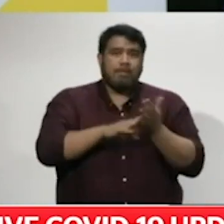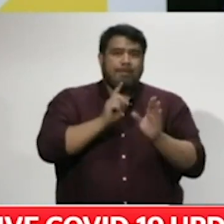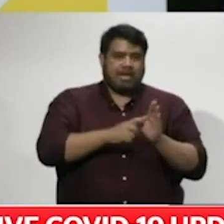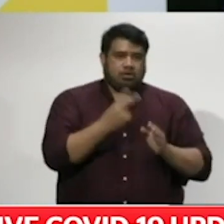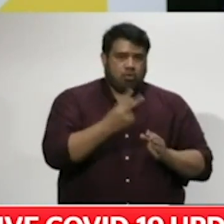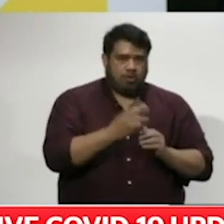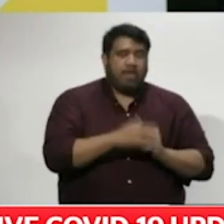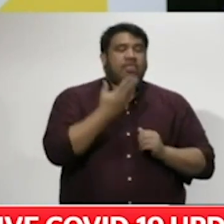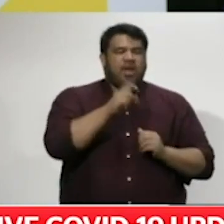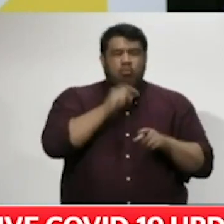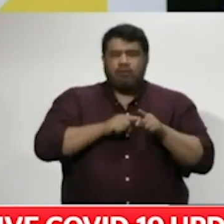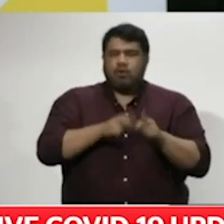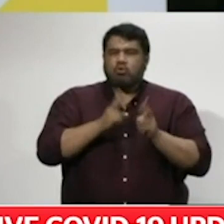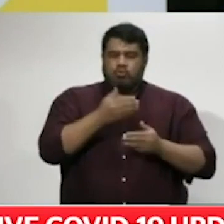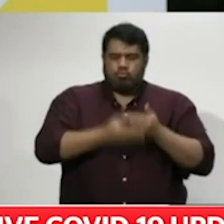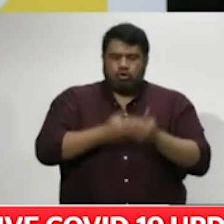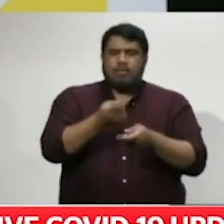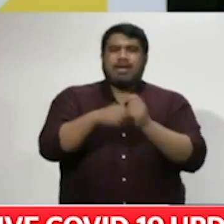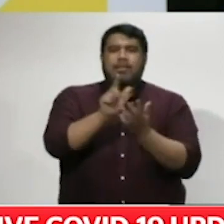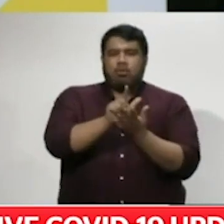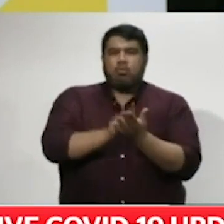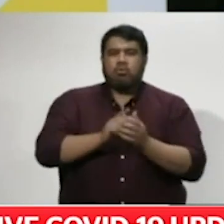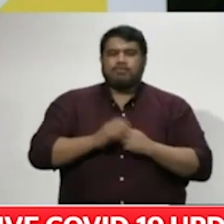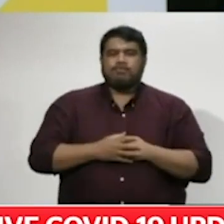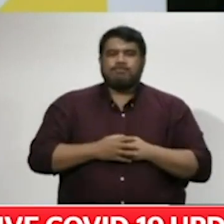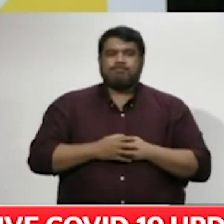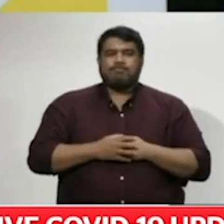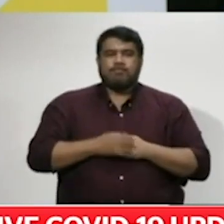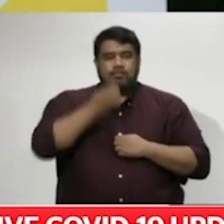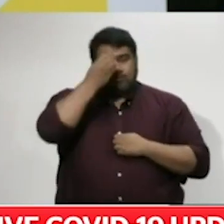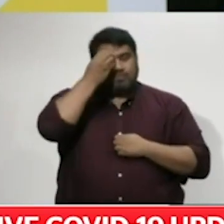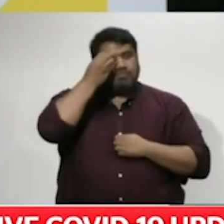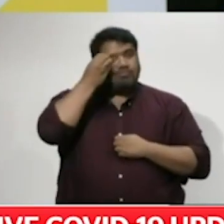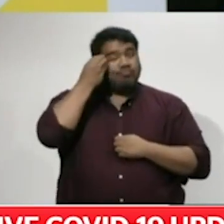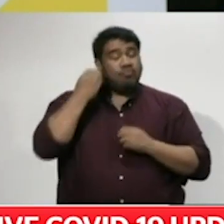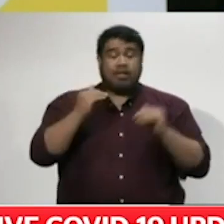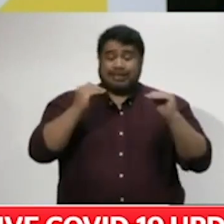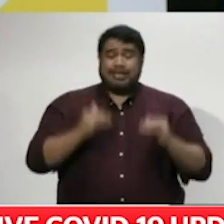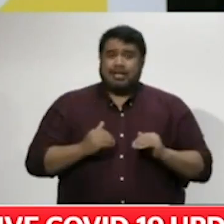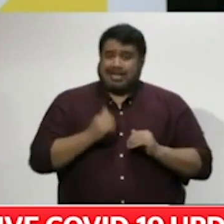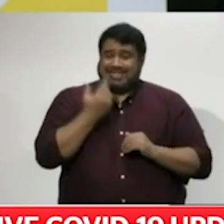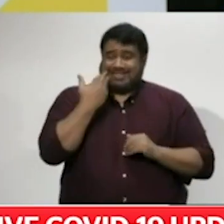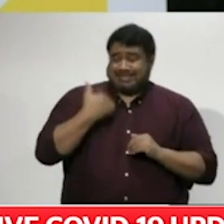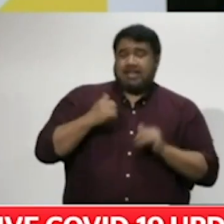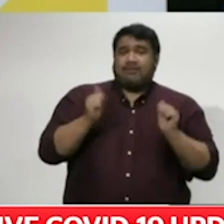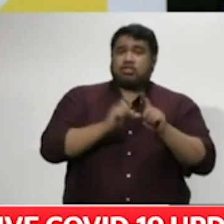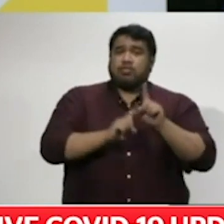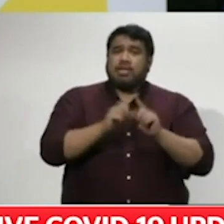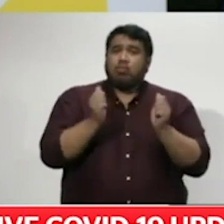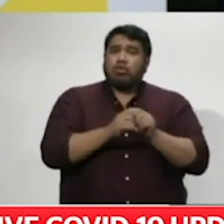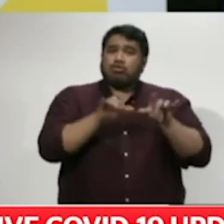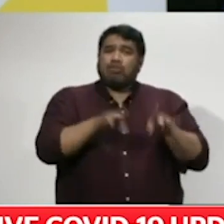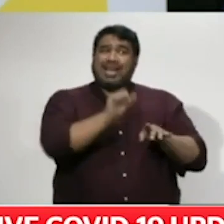remaining legislative stages as quickly as possible. I've just come from a meeting of the Australian National Cabinet, a gathering of